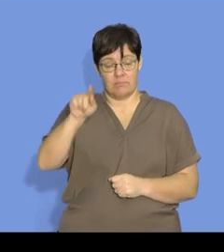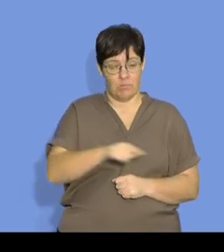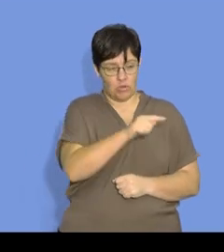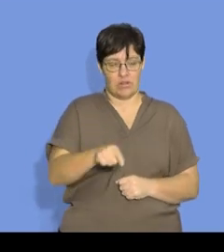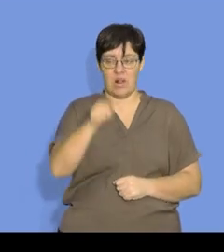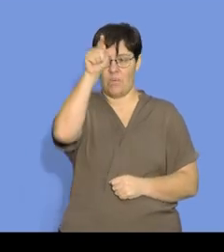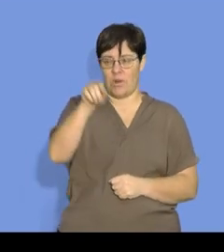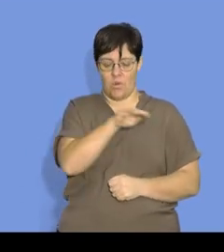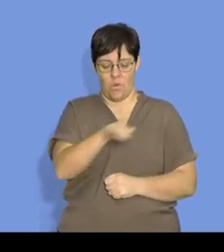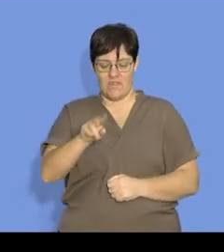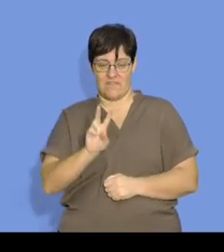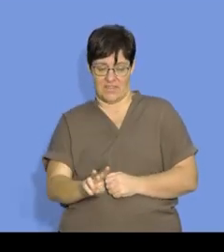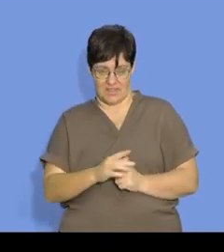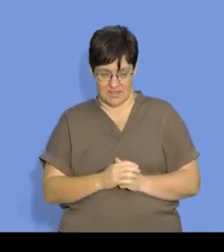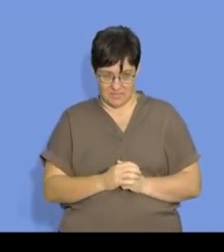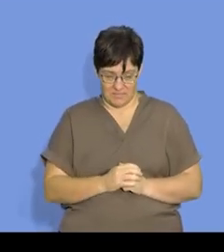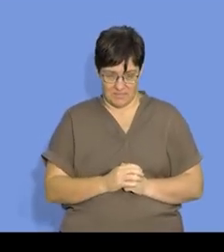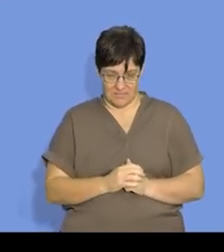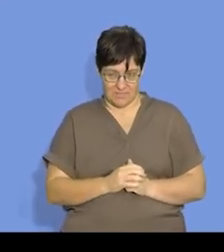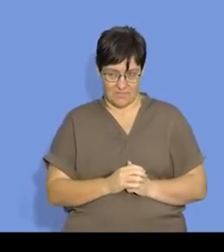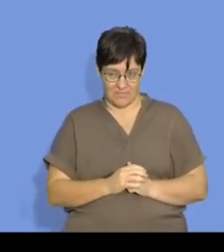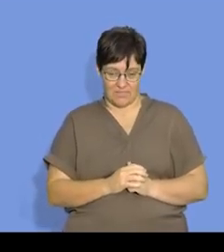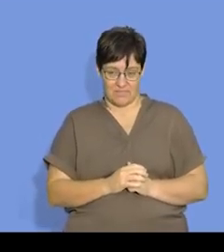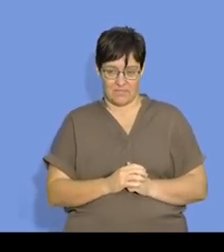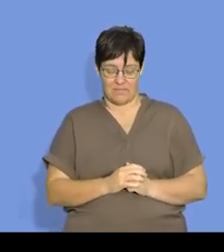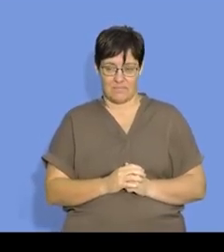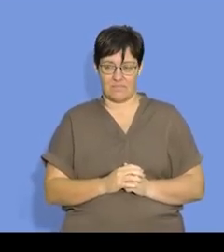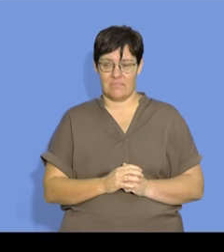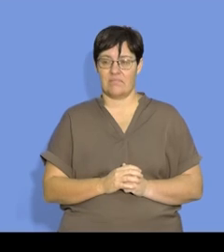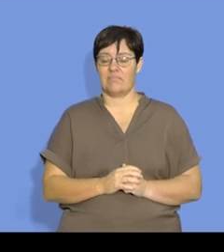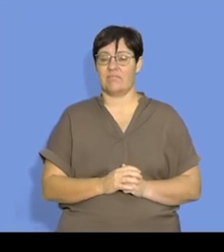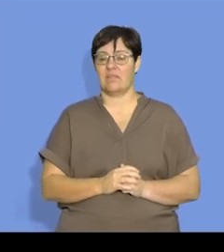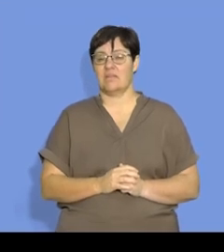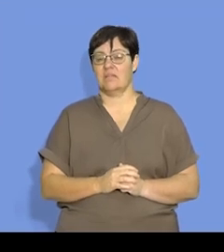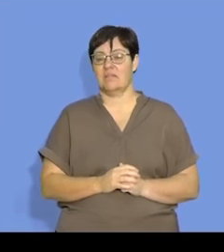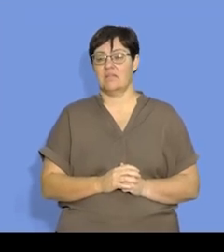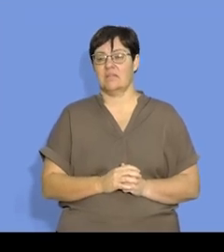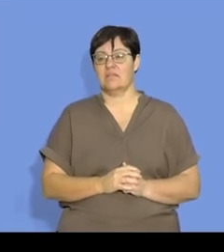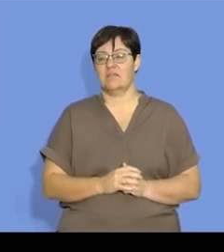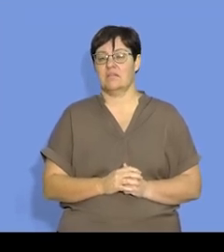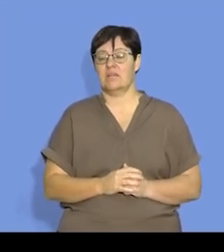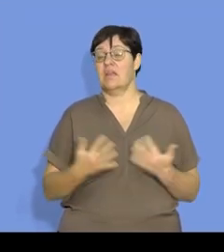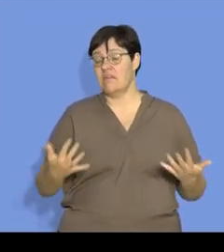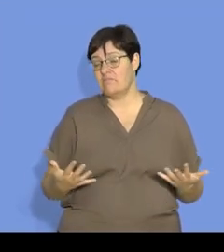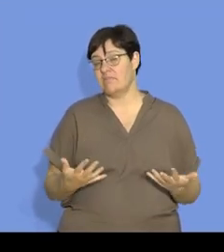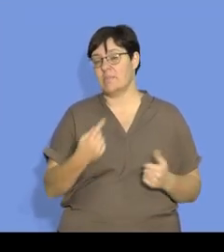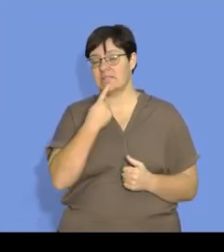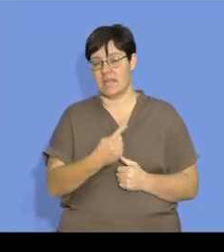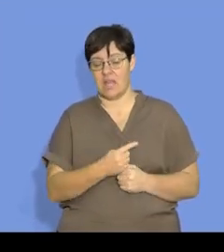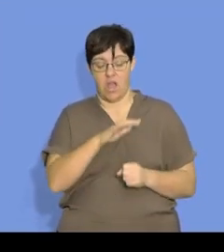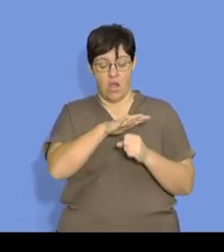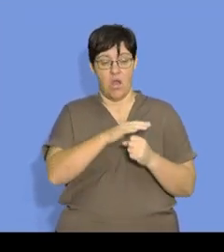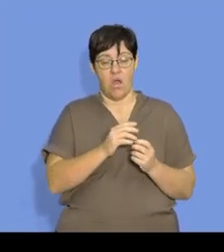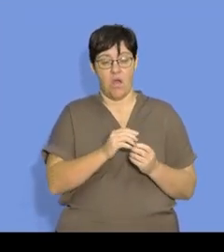to the volume, or the volume is inversely proportional to the pressure. So, firstly, if